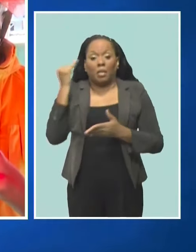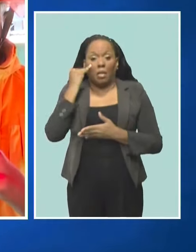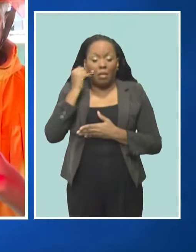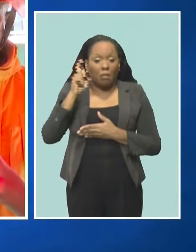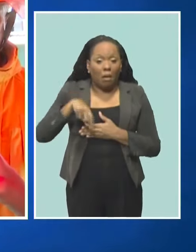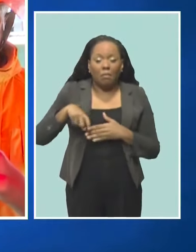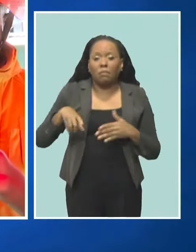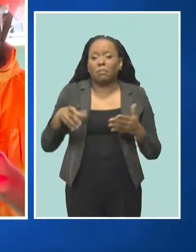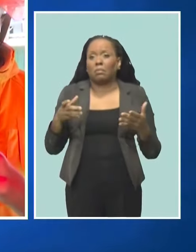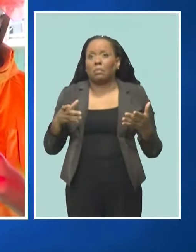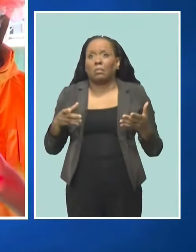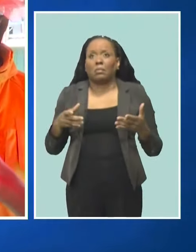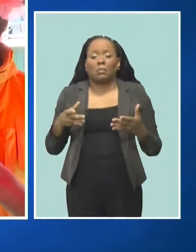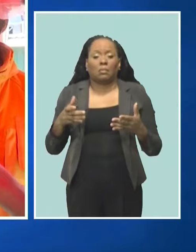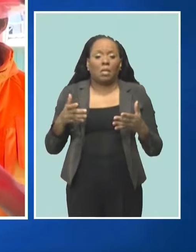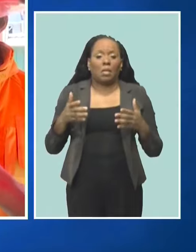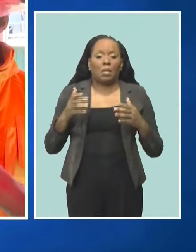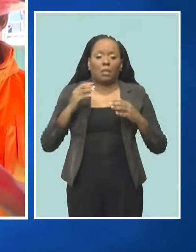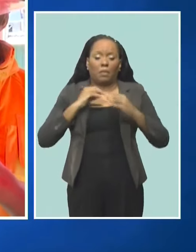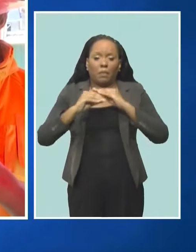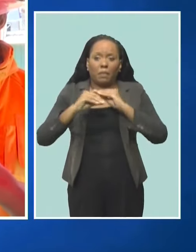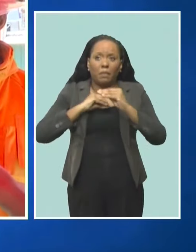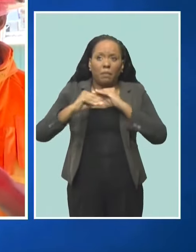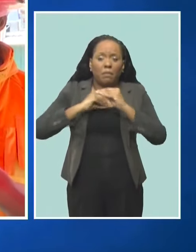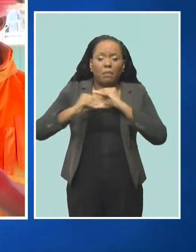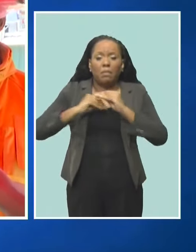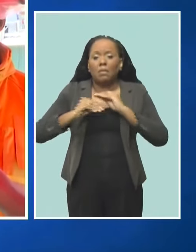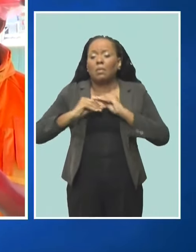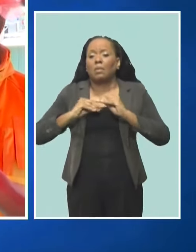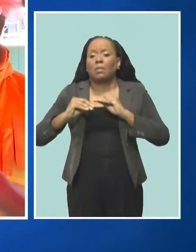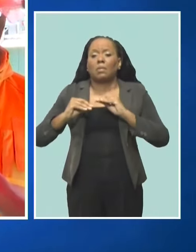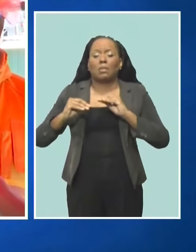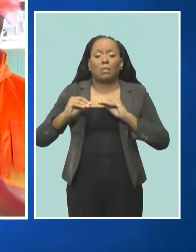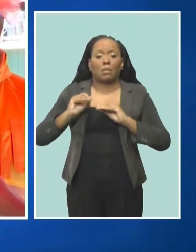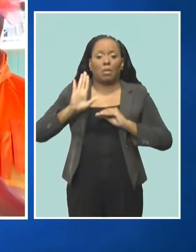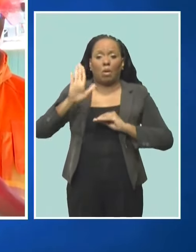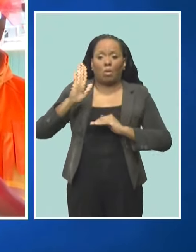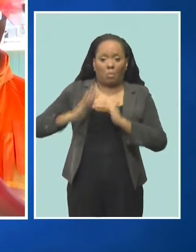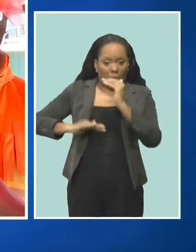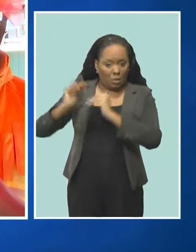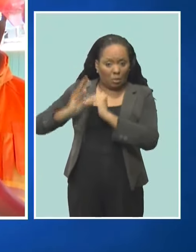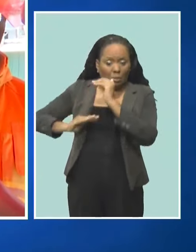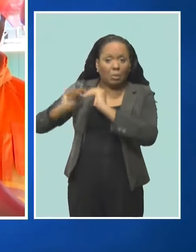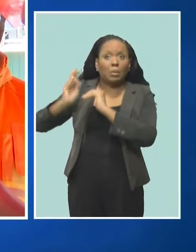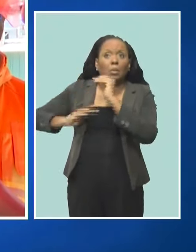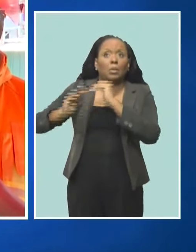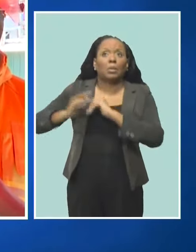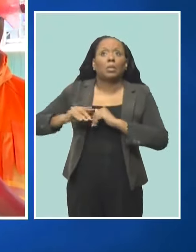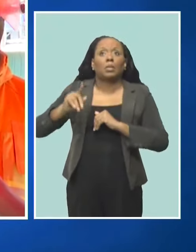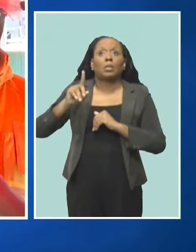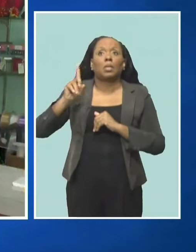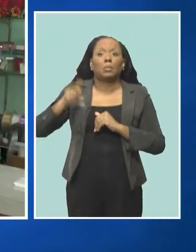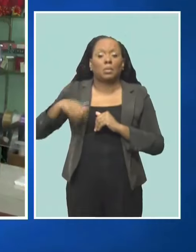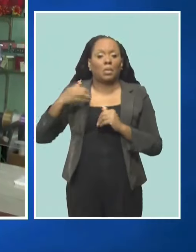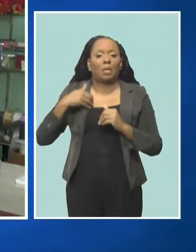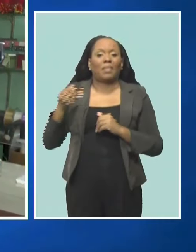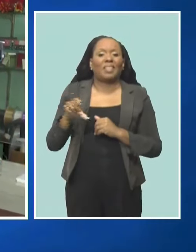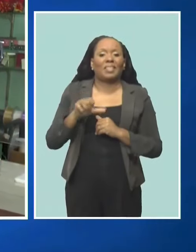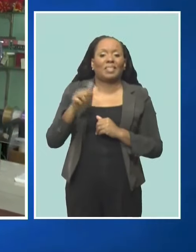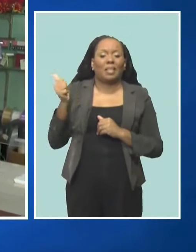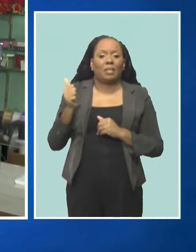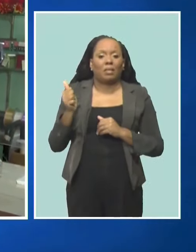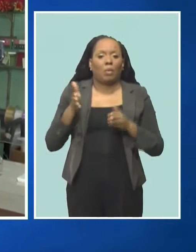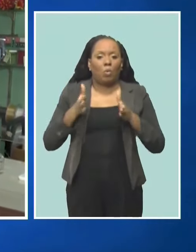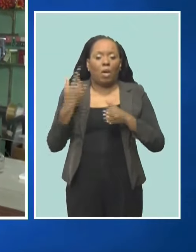repairs or work to your building door, it is required that you put in a secondary exit. Owner of